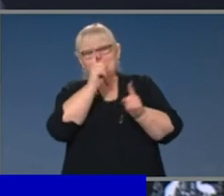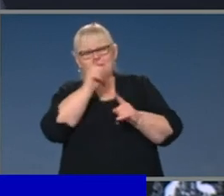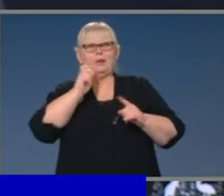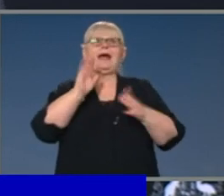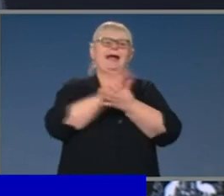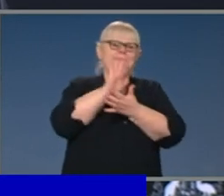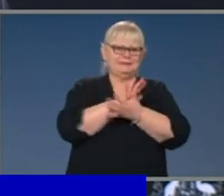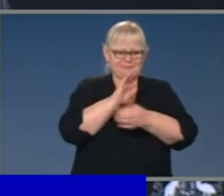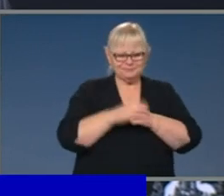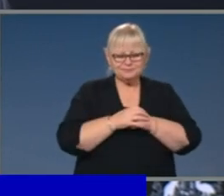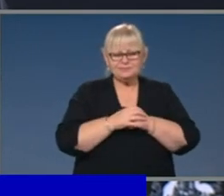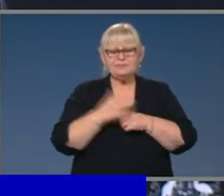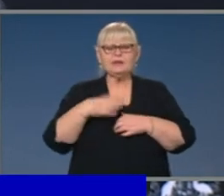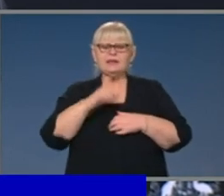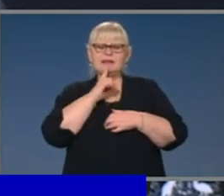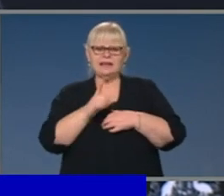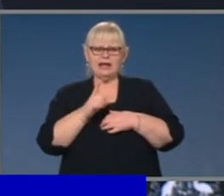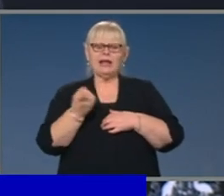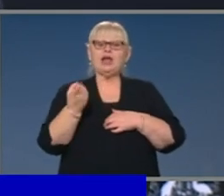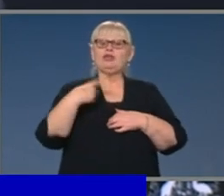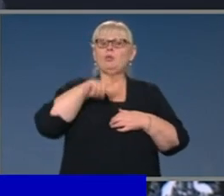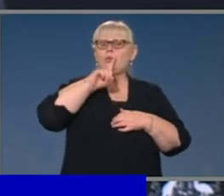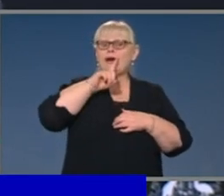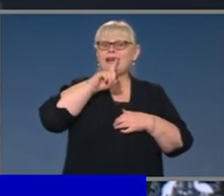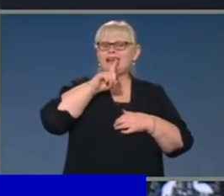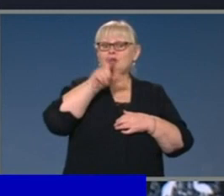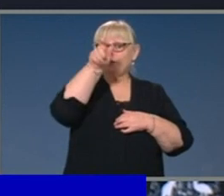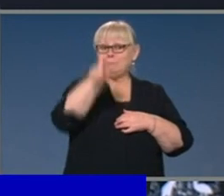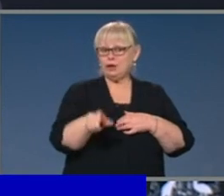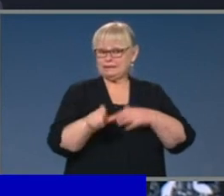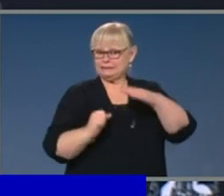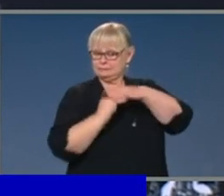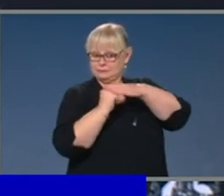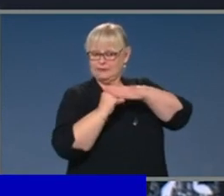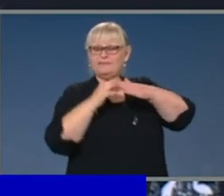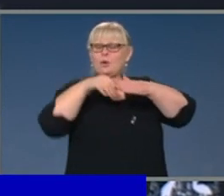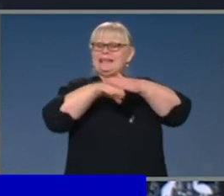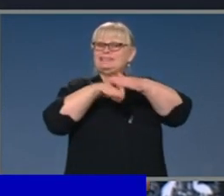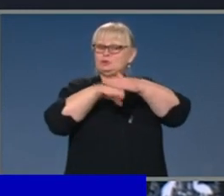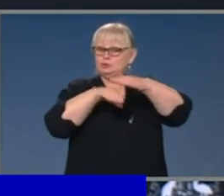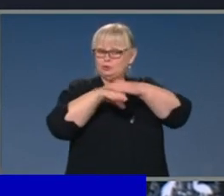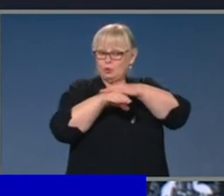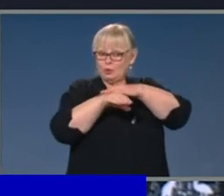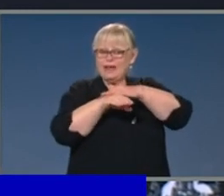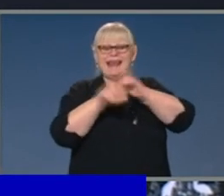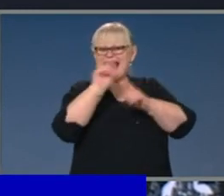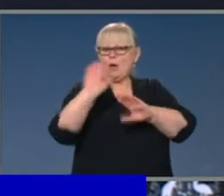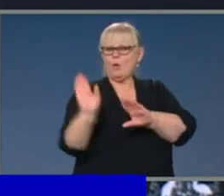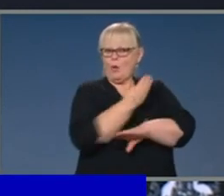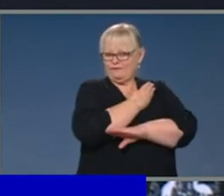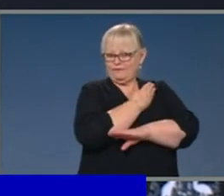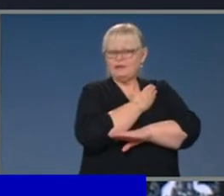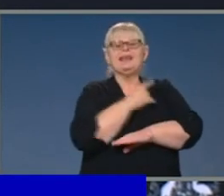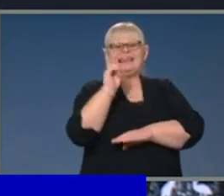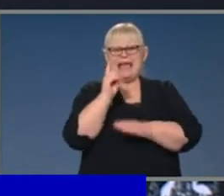noted, I should stress, the 100-person cap-on on indoor, being removed and replaced by the four